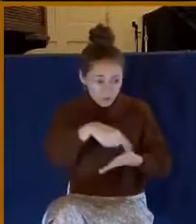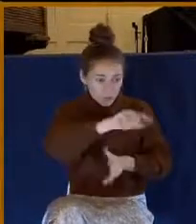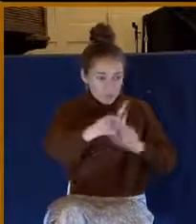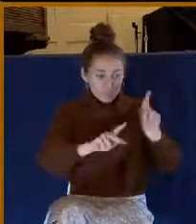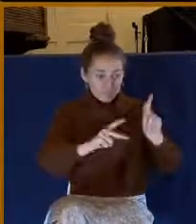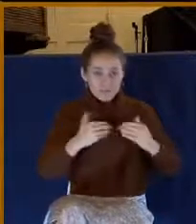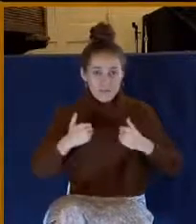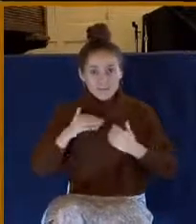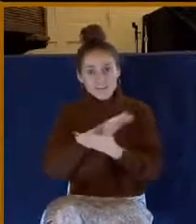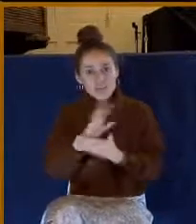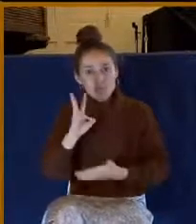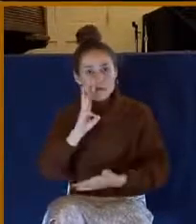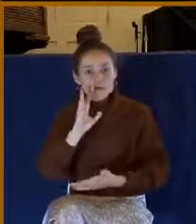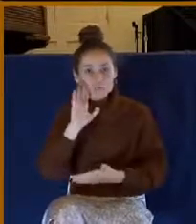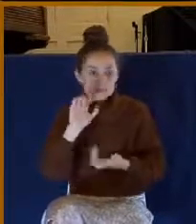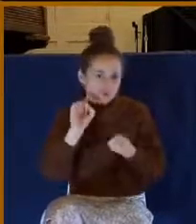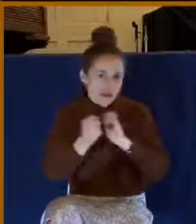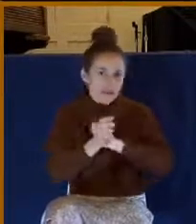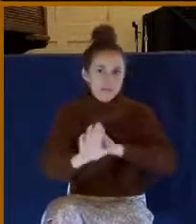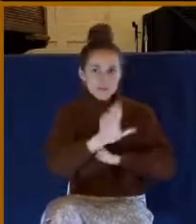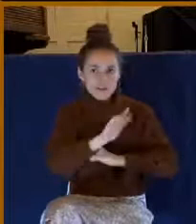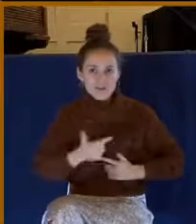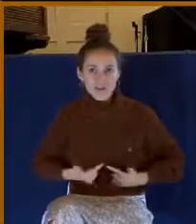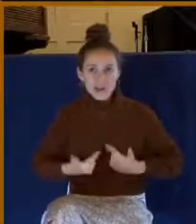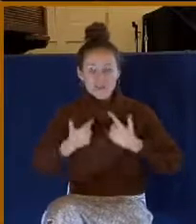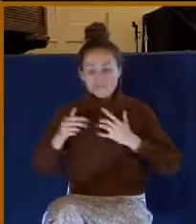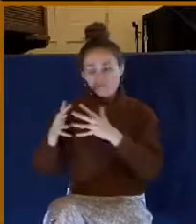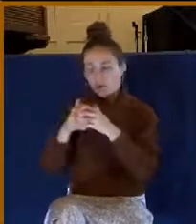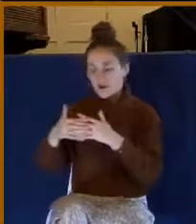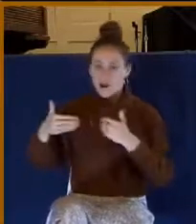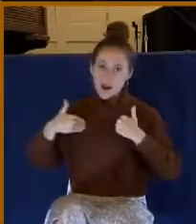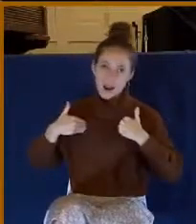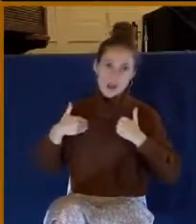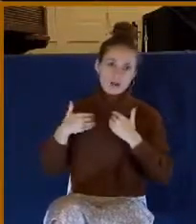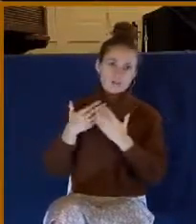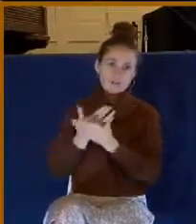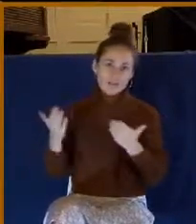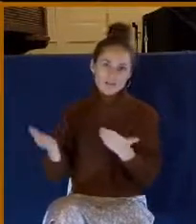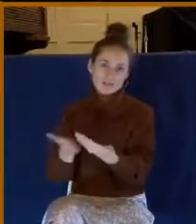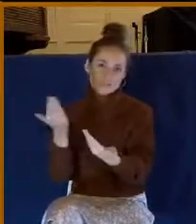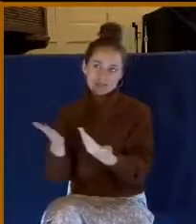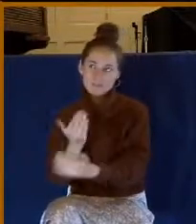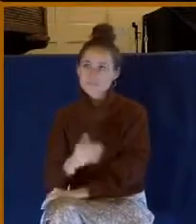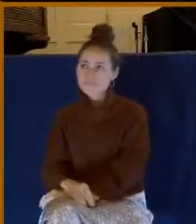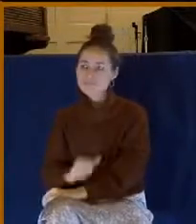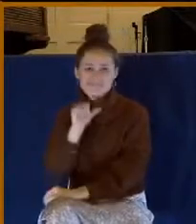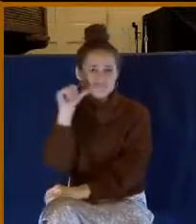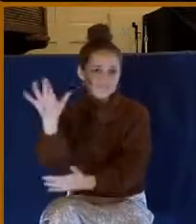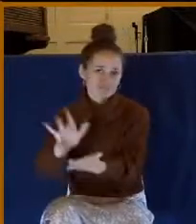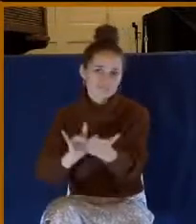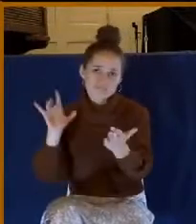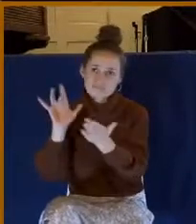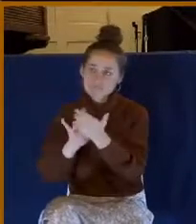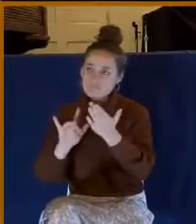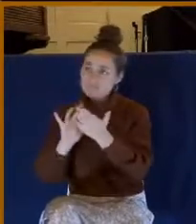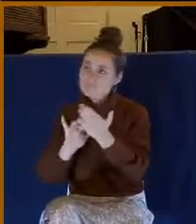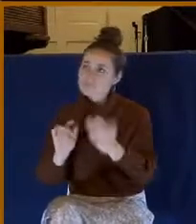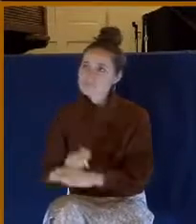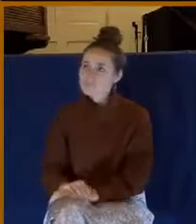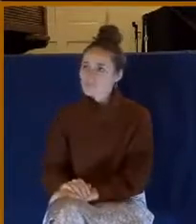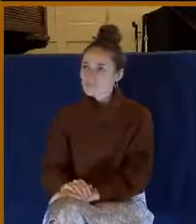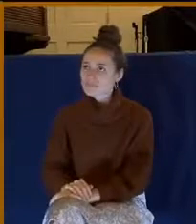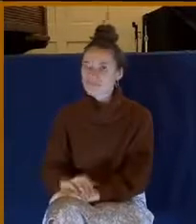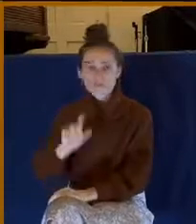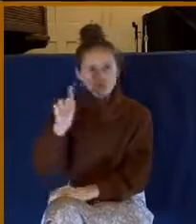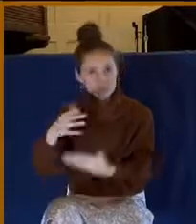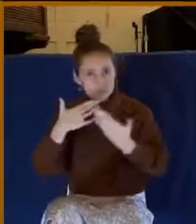change their life. And yet here, we have these things so easily. Let's not take these blessings for granted. So we ought to be